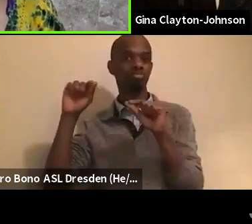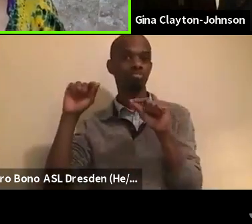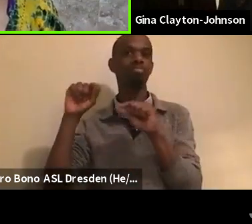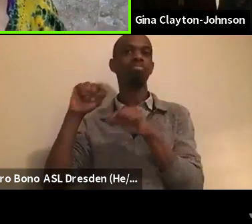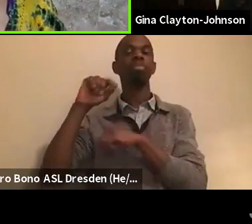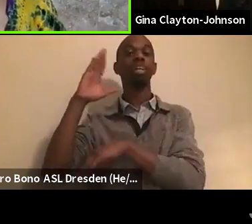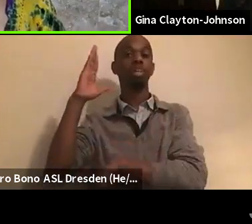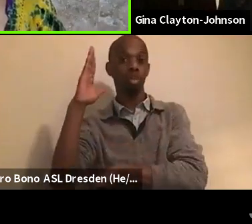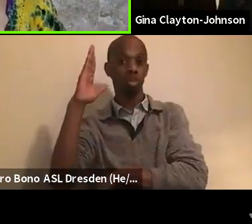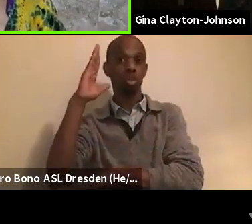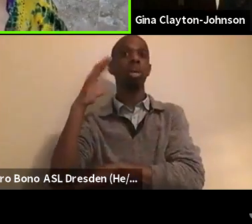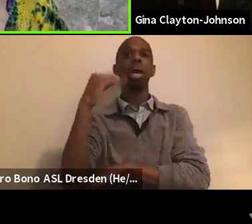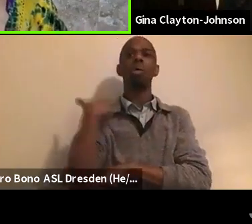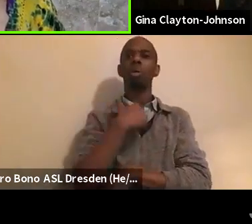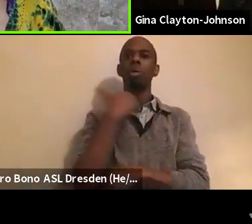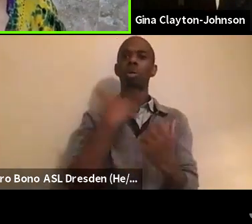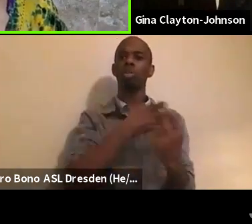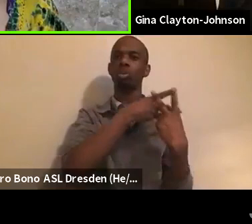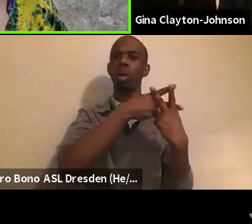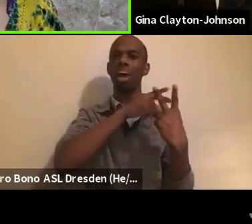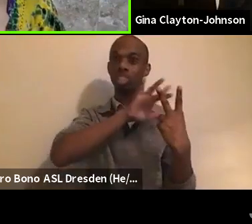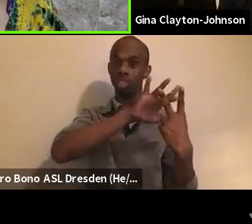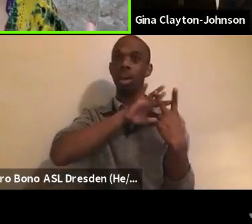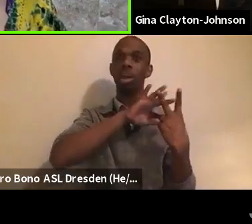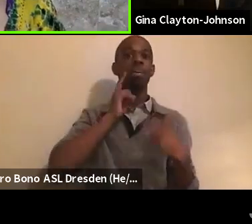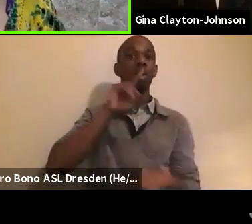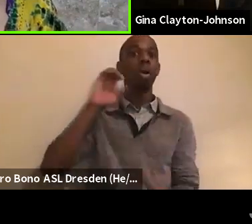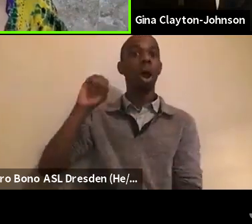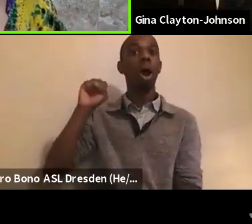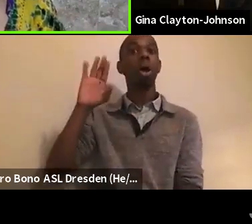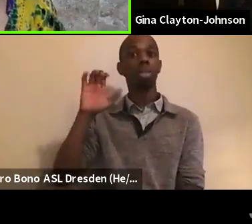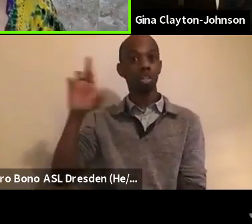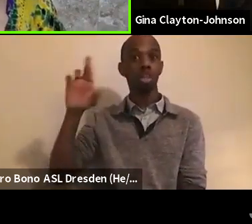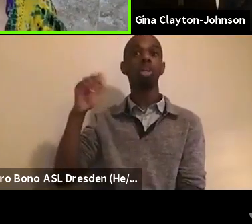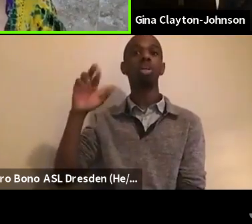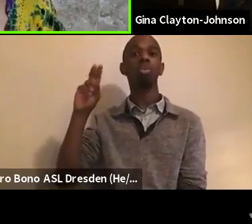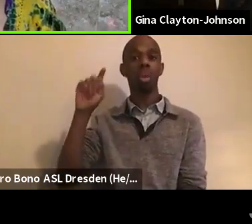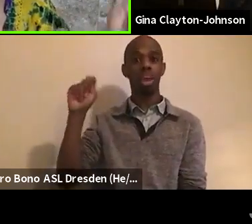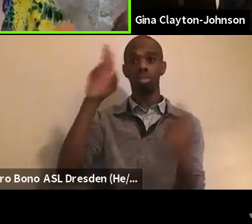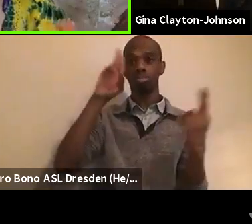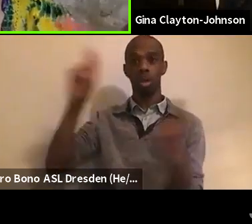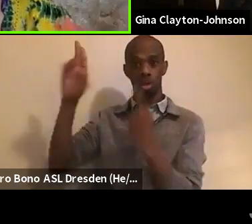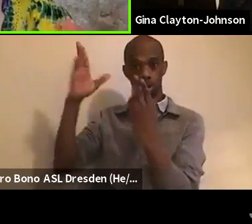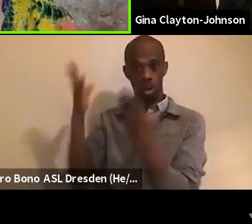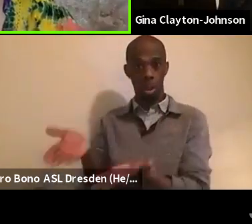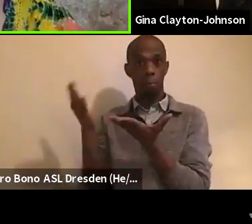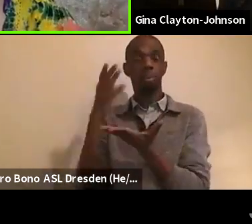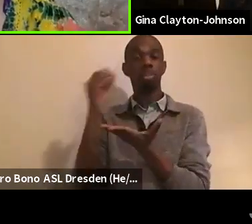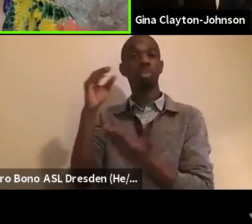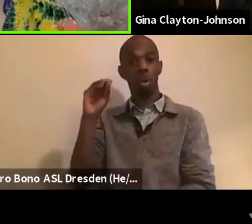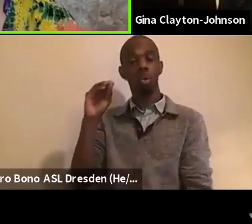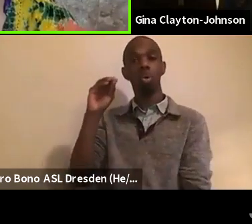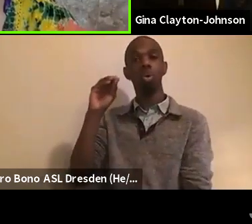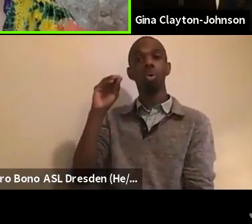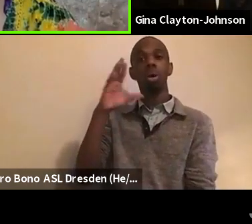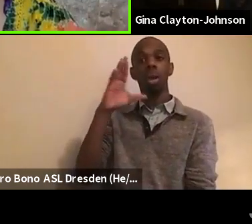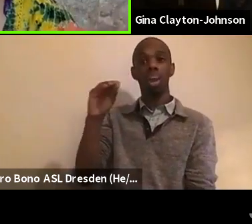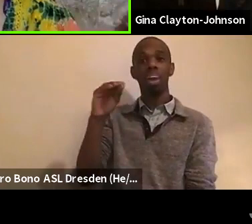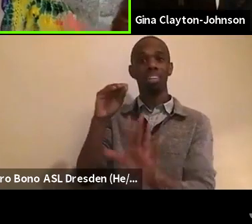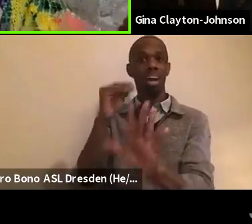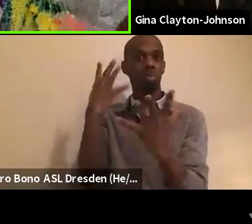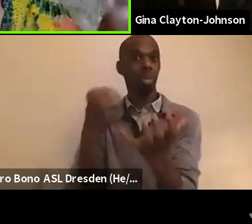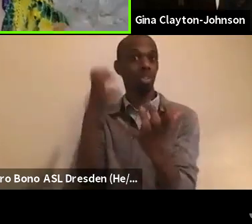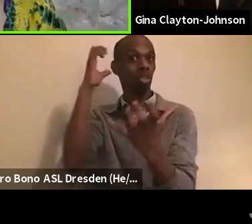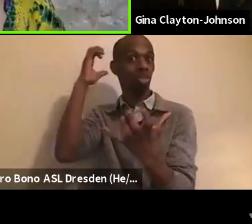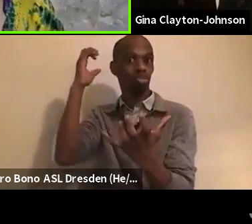tinyurl.com slash oscar grant storm if you need a reminder there's a storm outside right now